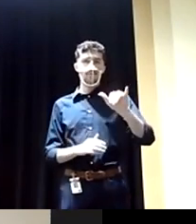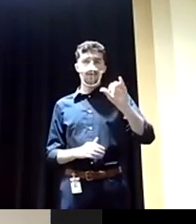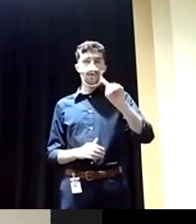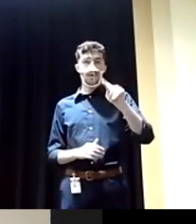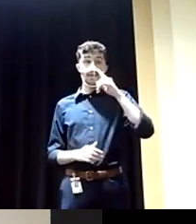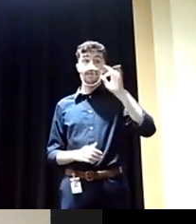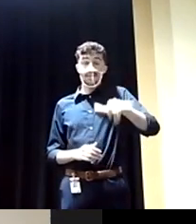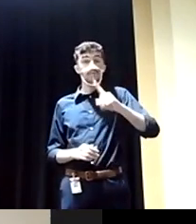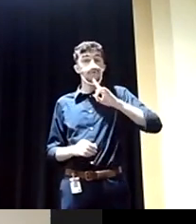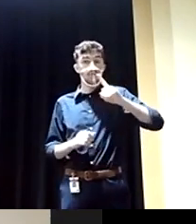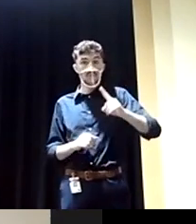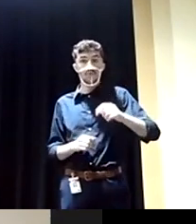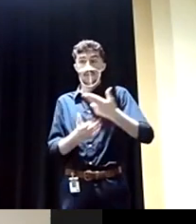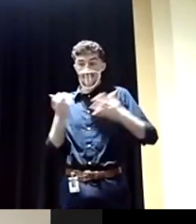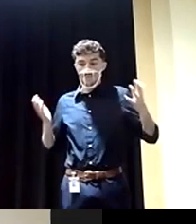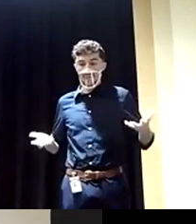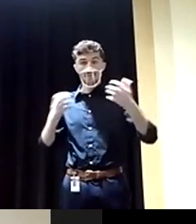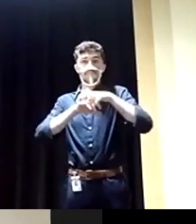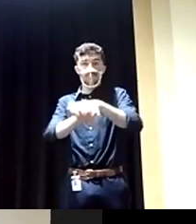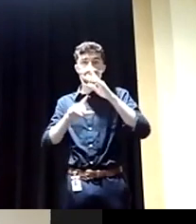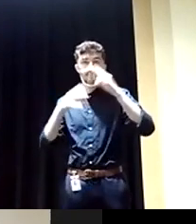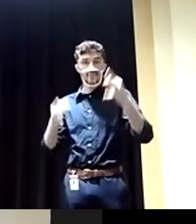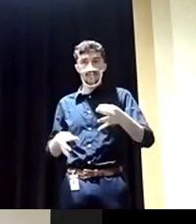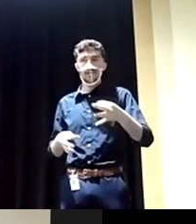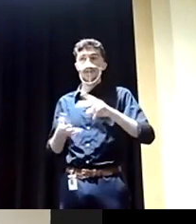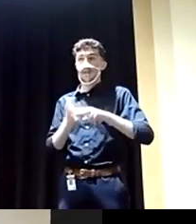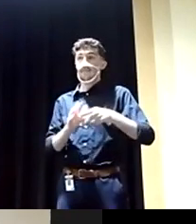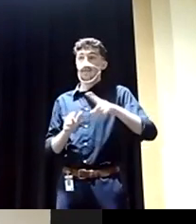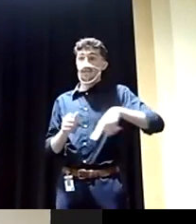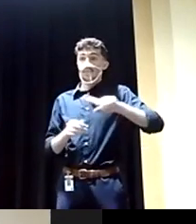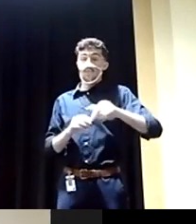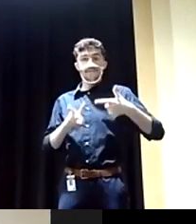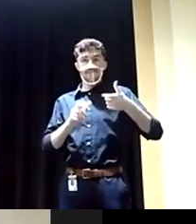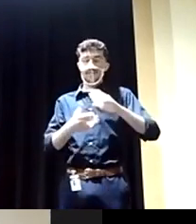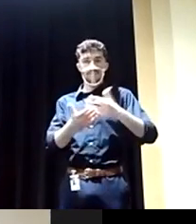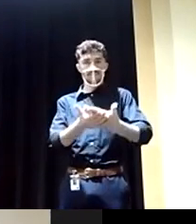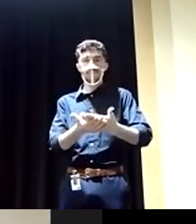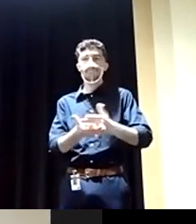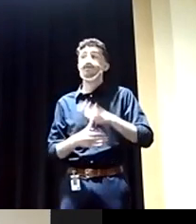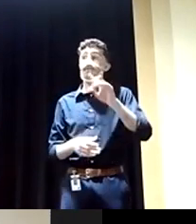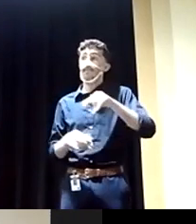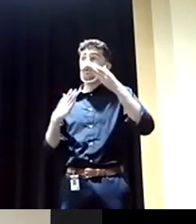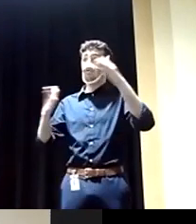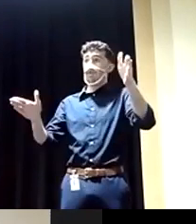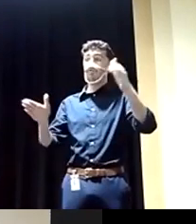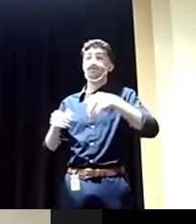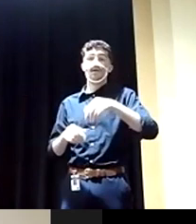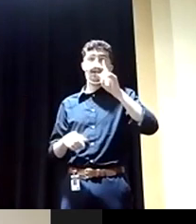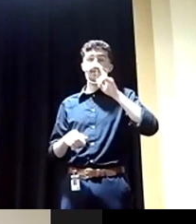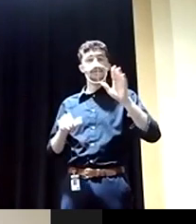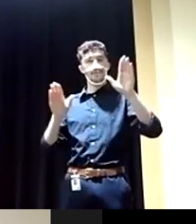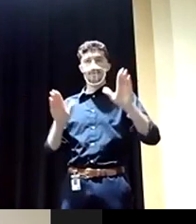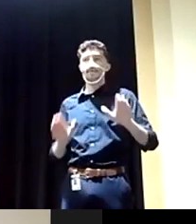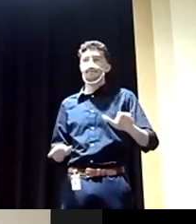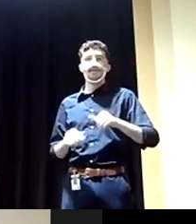bipartisan agreement that we reached as a country. We reached it rapidly. And I think overall there's been remarkable bipartisan